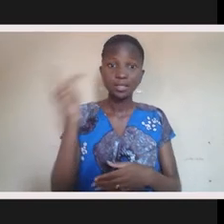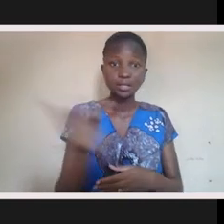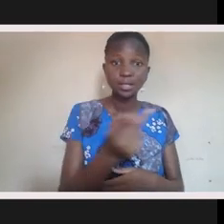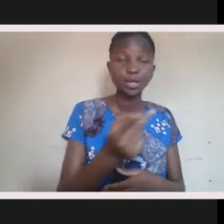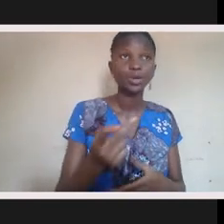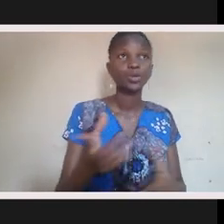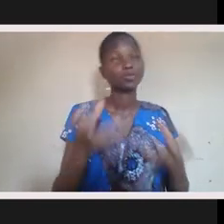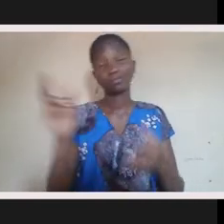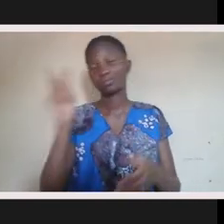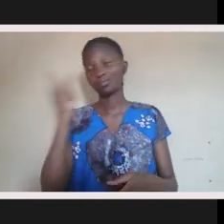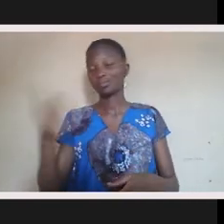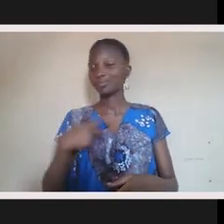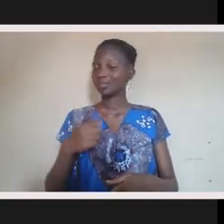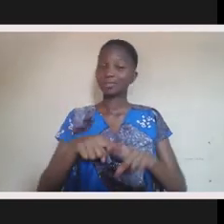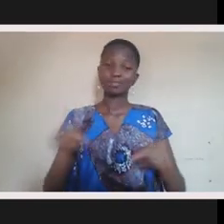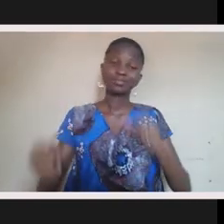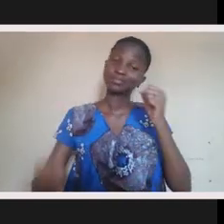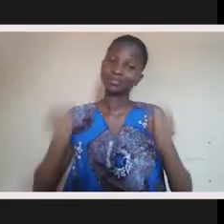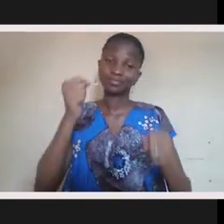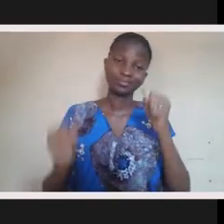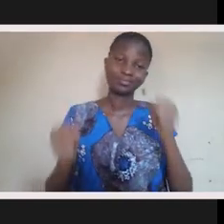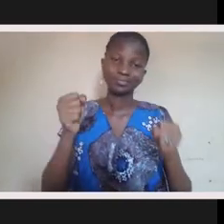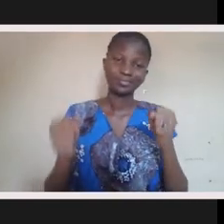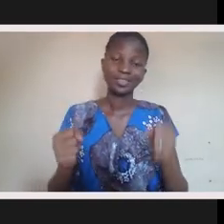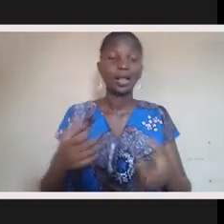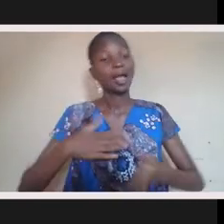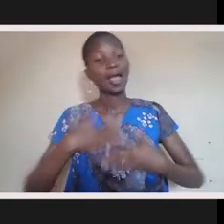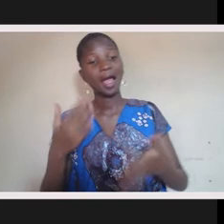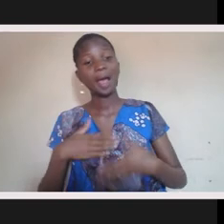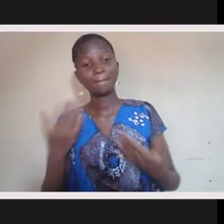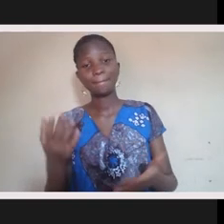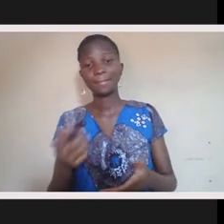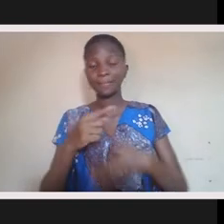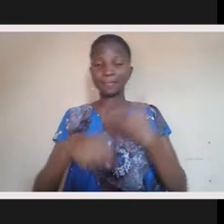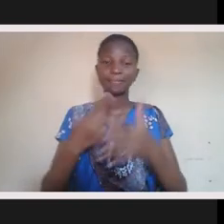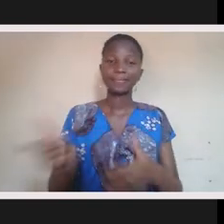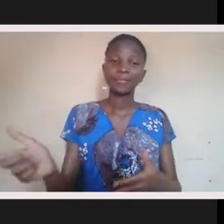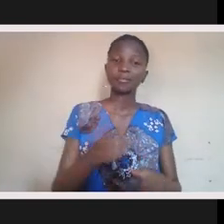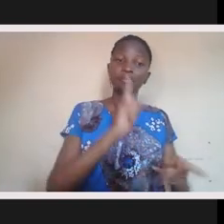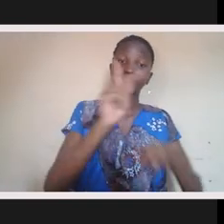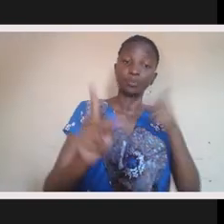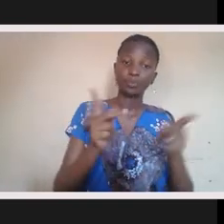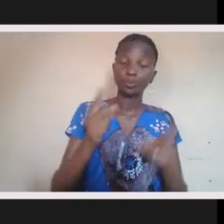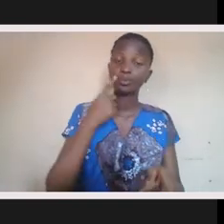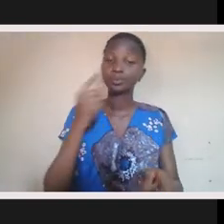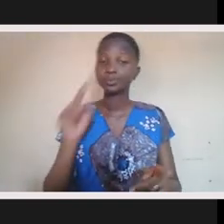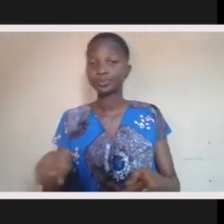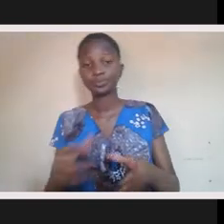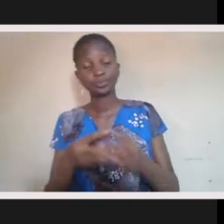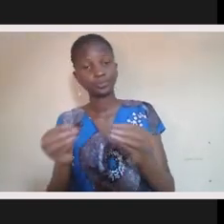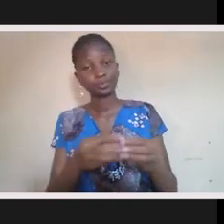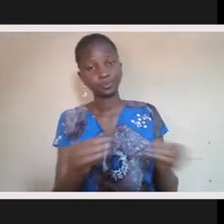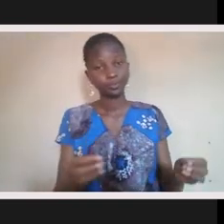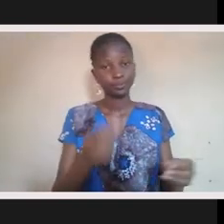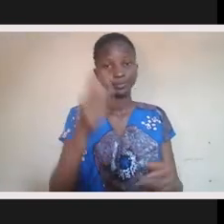camera, but I'm driving. I just want to say thank you to everybody that was on the panel and commenting. It was so insightful. I truly